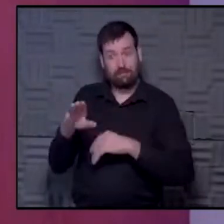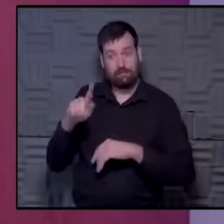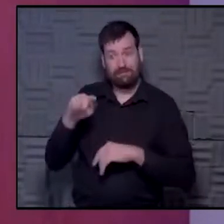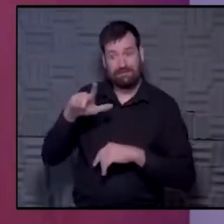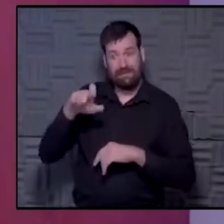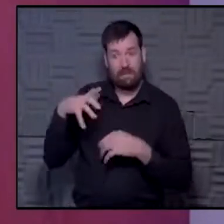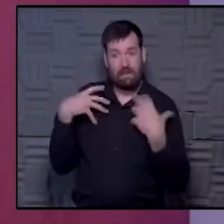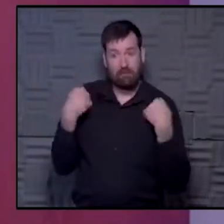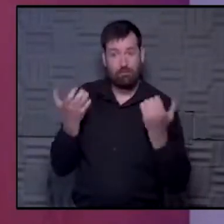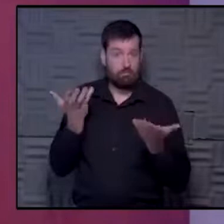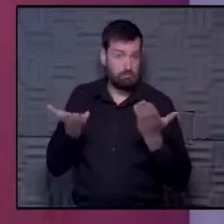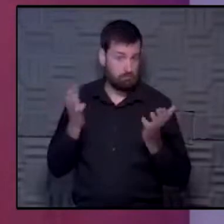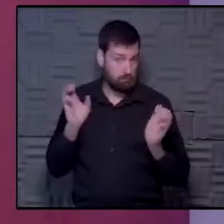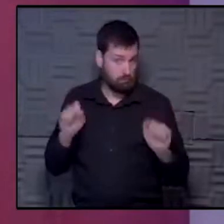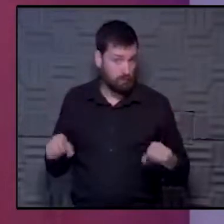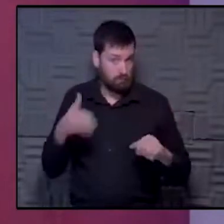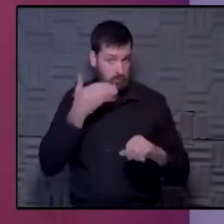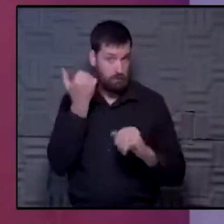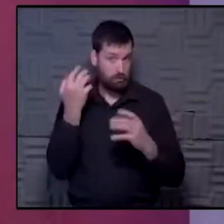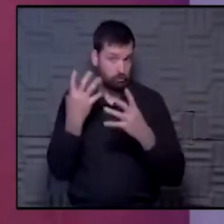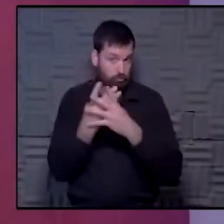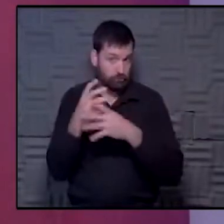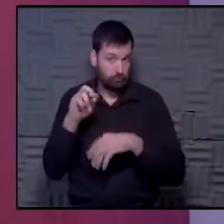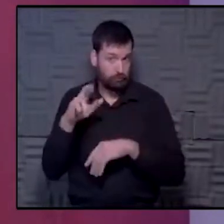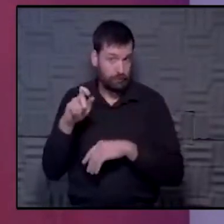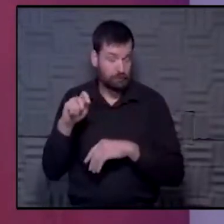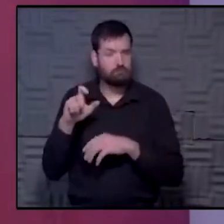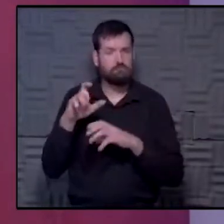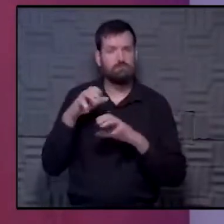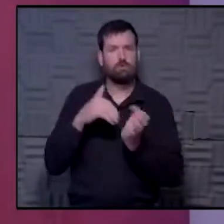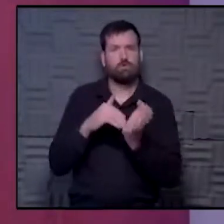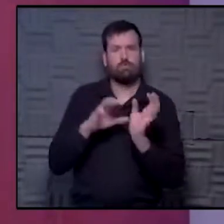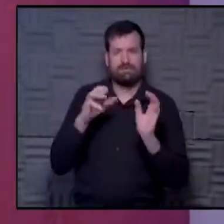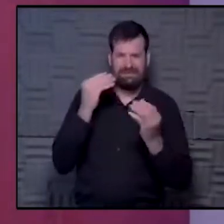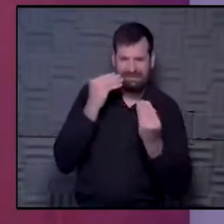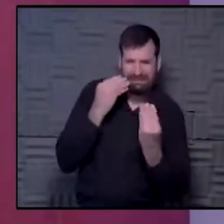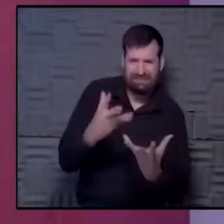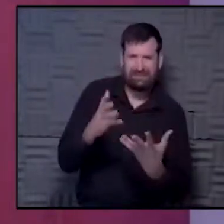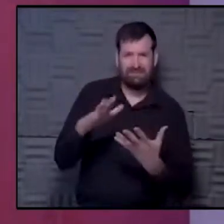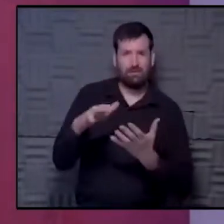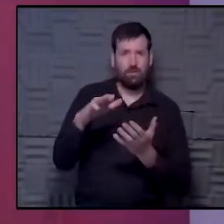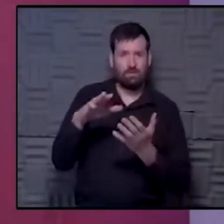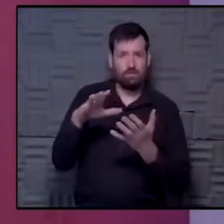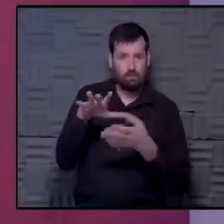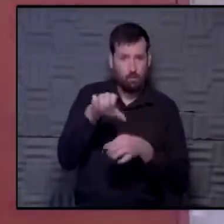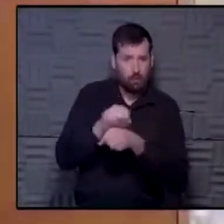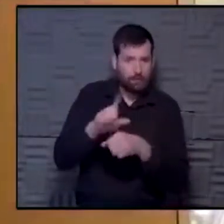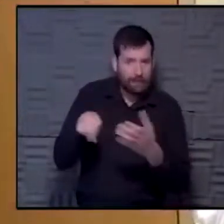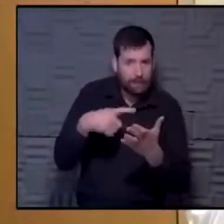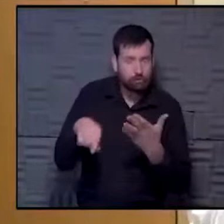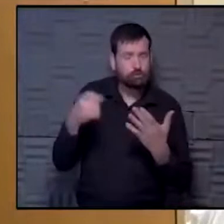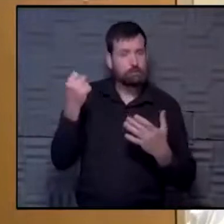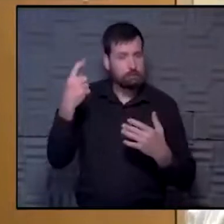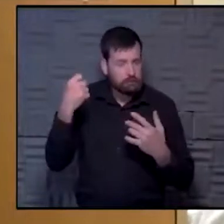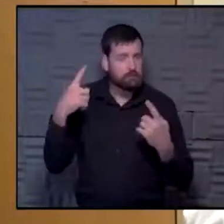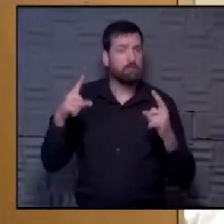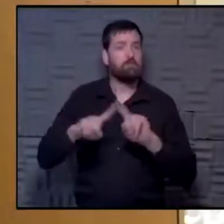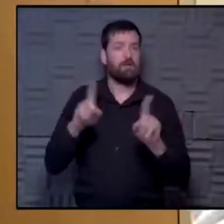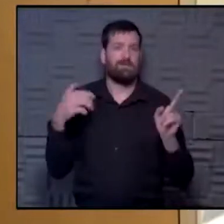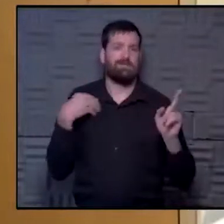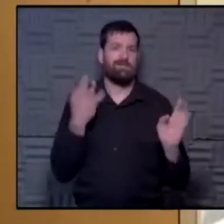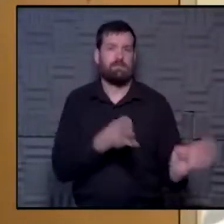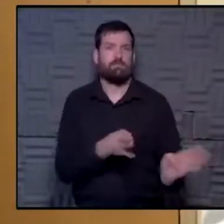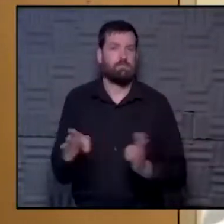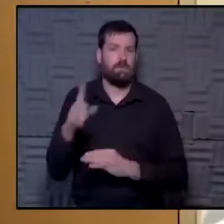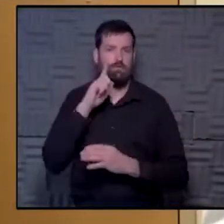screening rates, maybe because the physician was able to communicate with them, look, your appointments are canceled, your mammogram is canceled, but we have a plan to